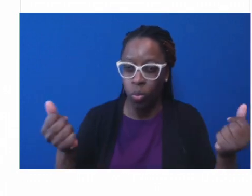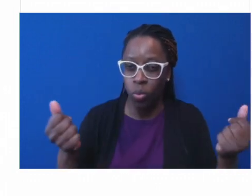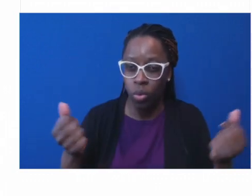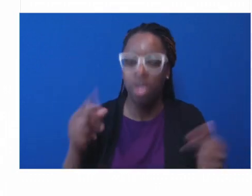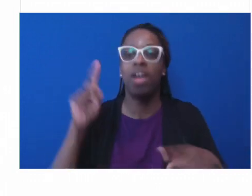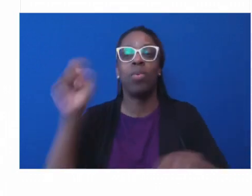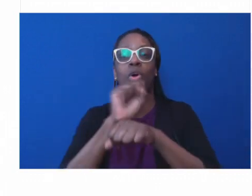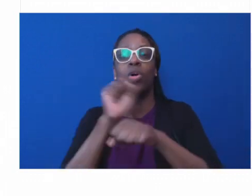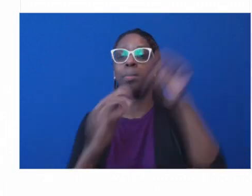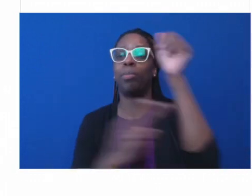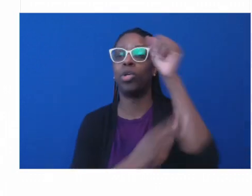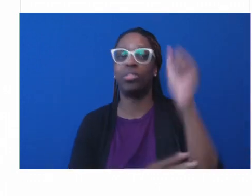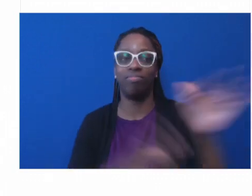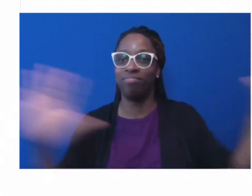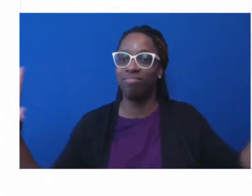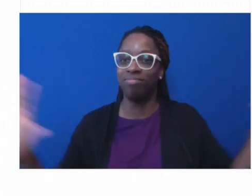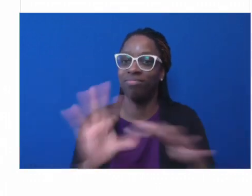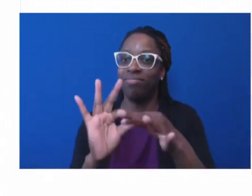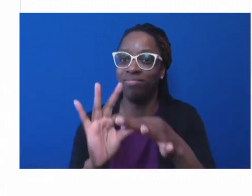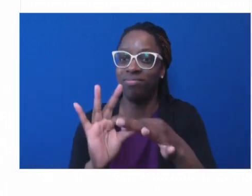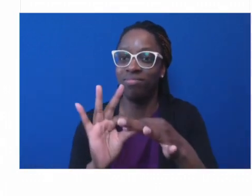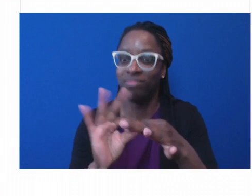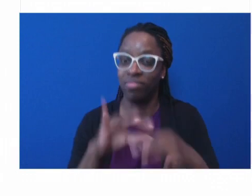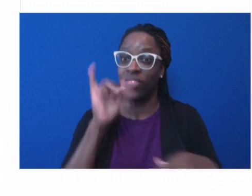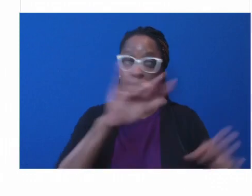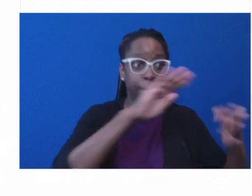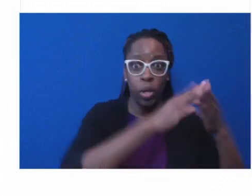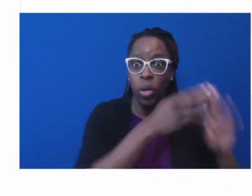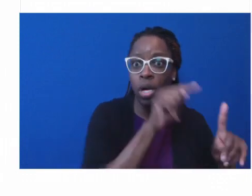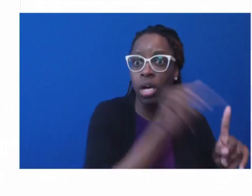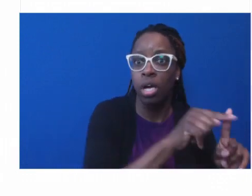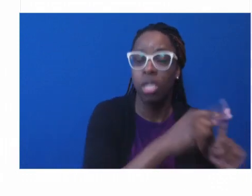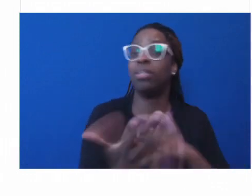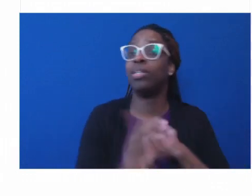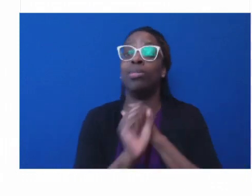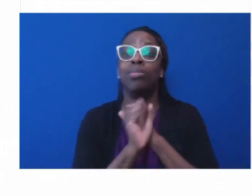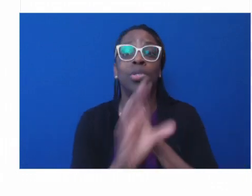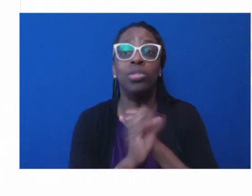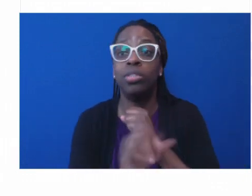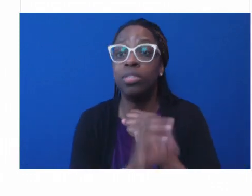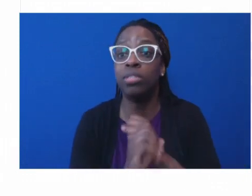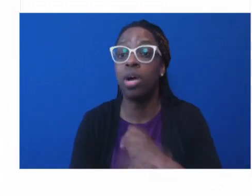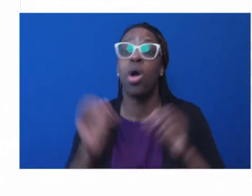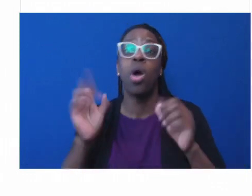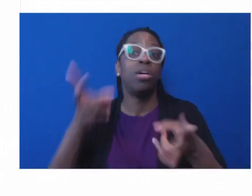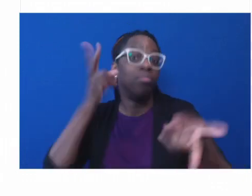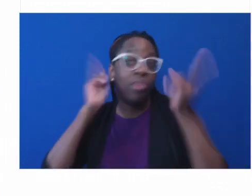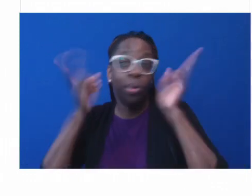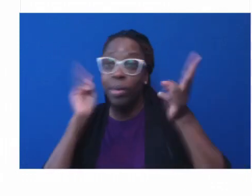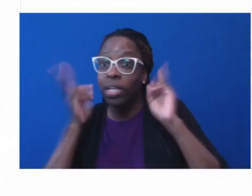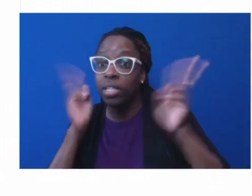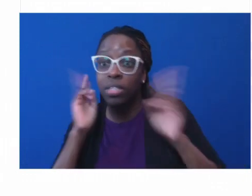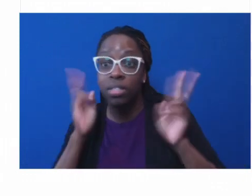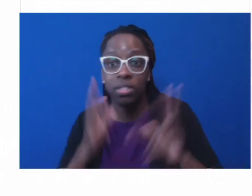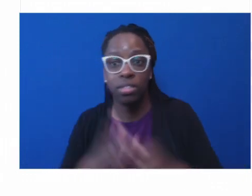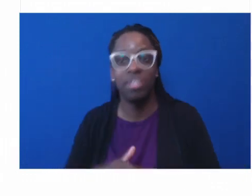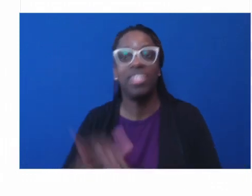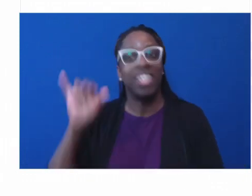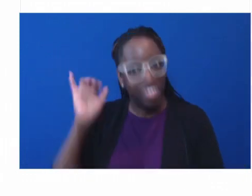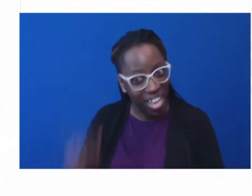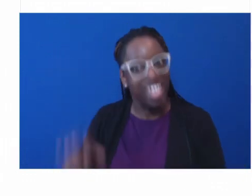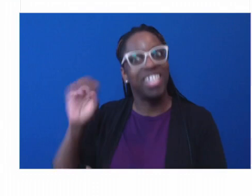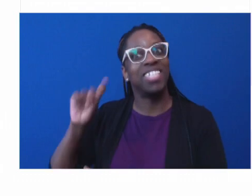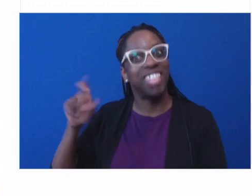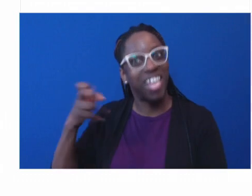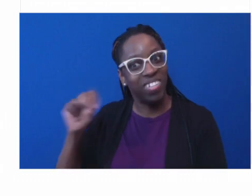call them the barbershop team, you know. And in fact, Stephen, I was talking to my hairdresser and he told me in the 80s, the